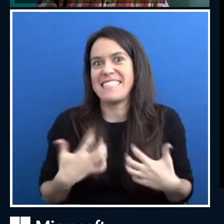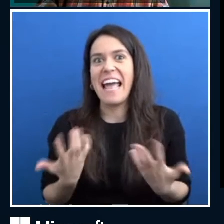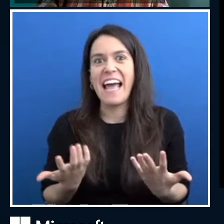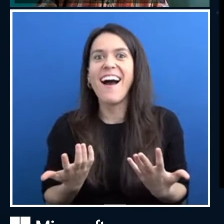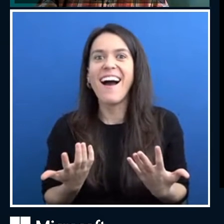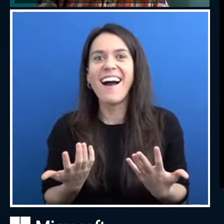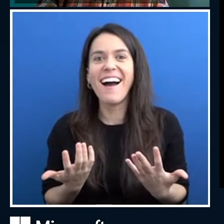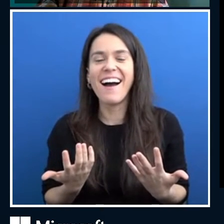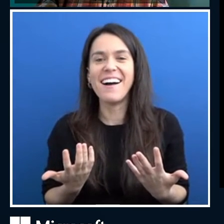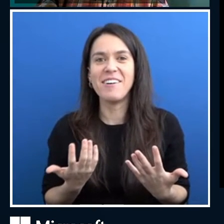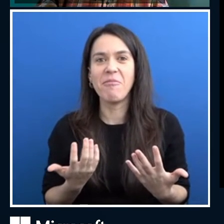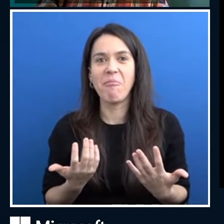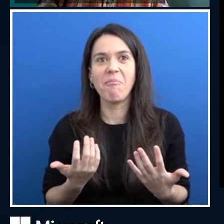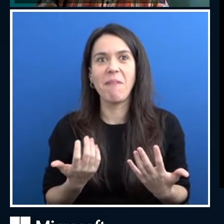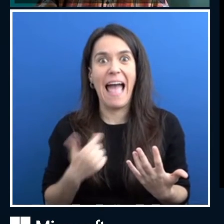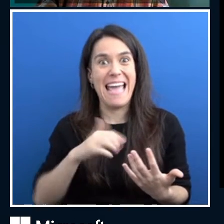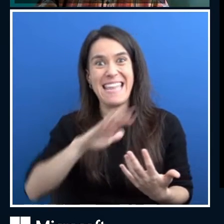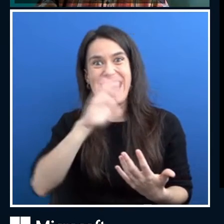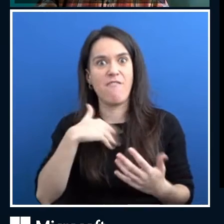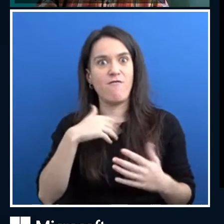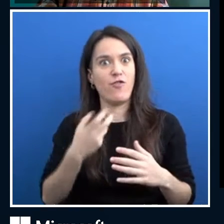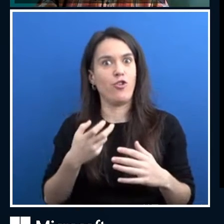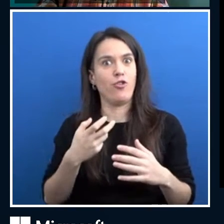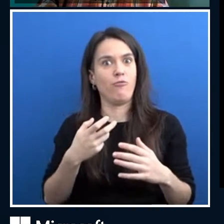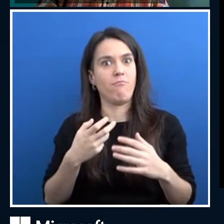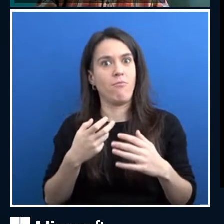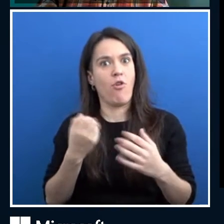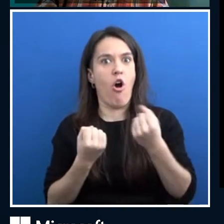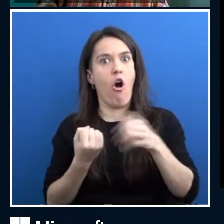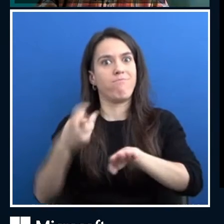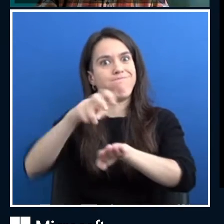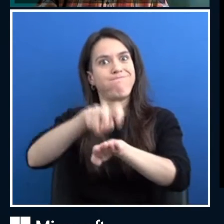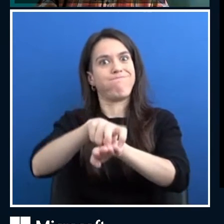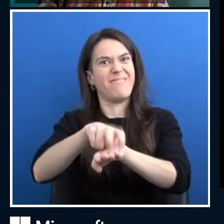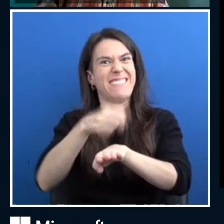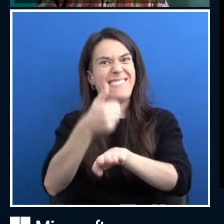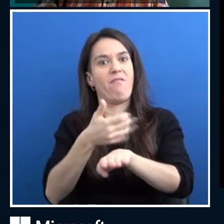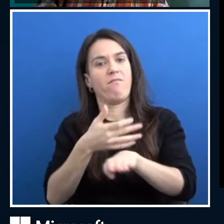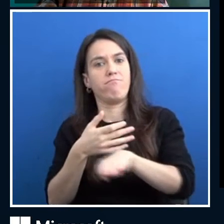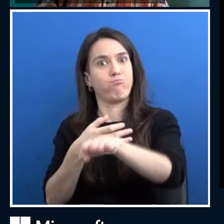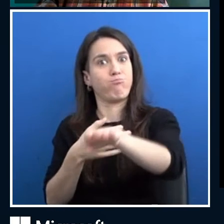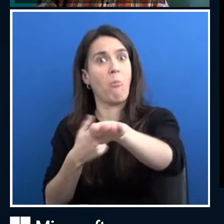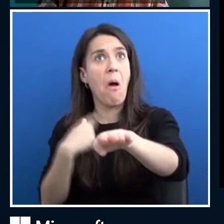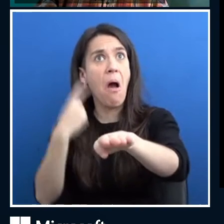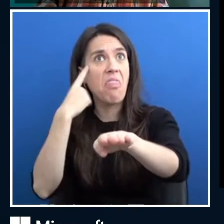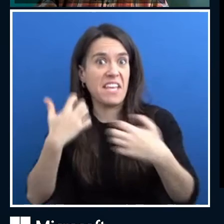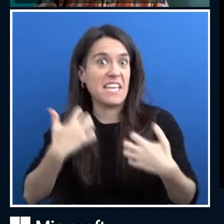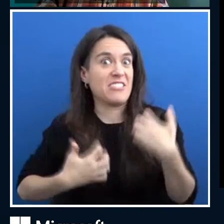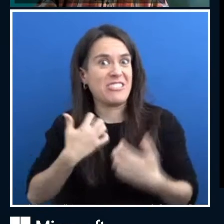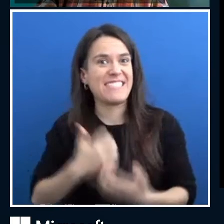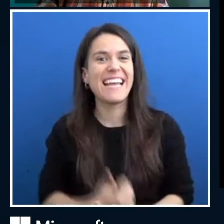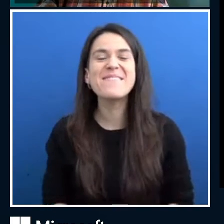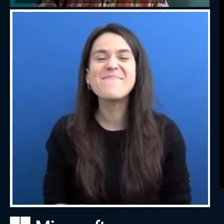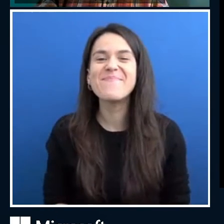self driving car myself. So that would be an interesting one. But yeah, I hope you're performing your own opinions. Okay, would you